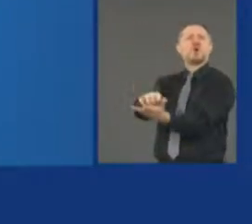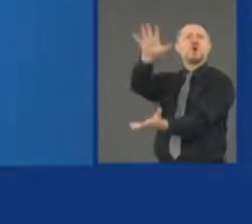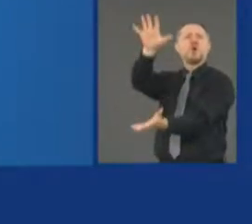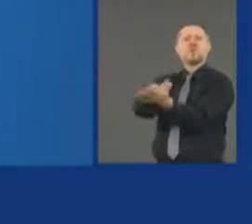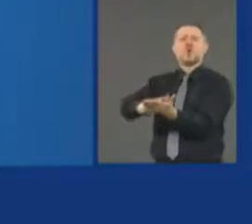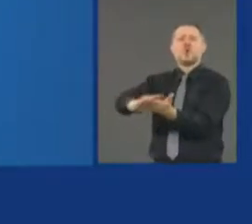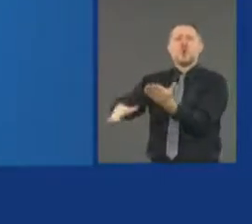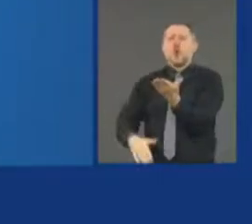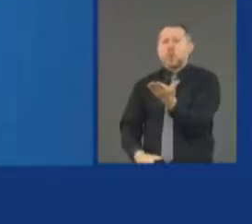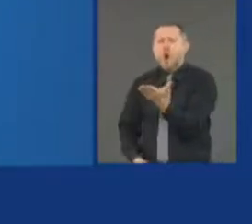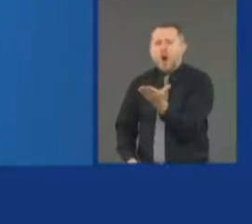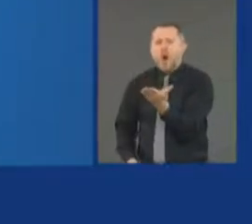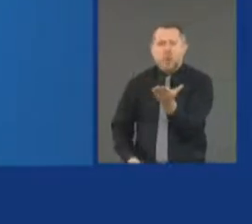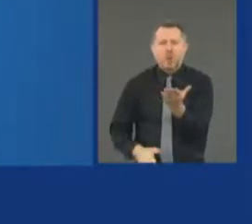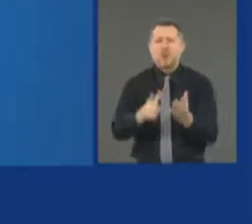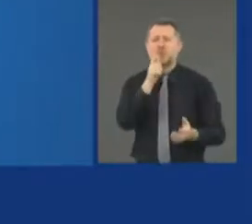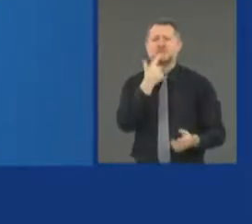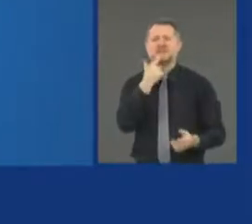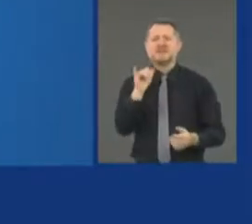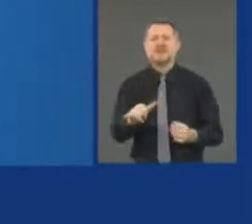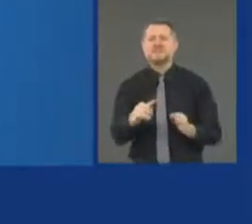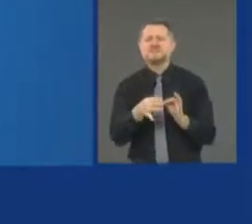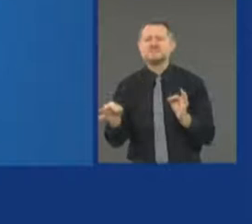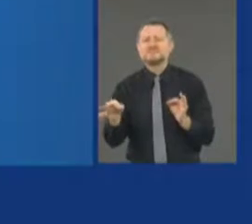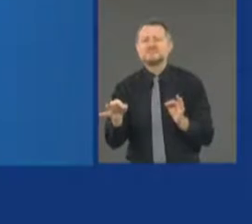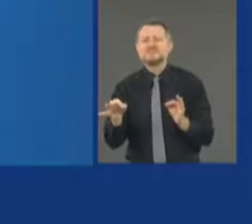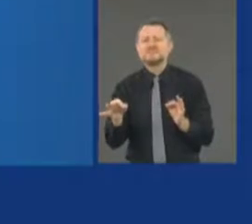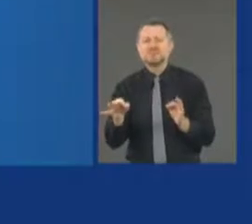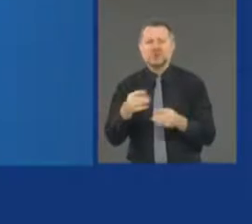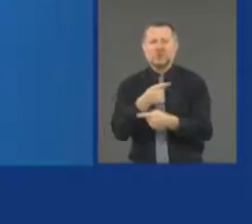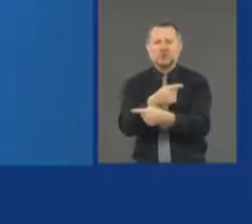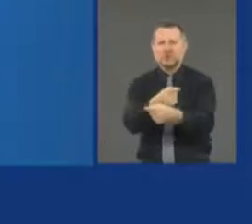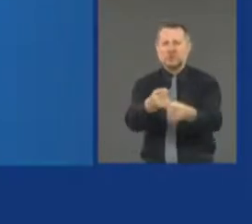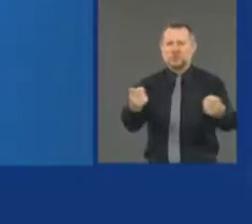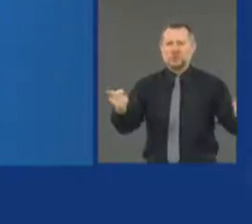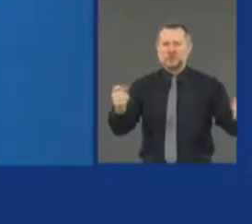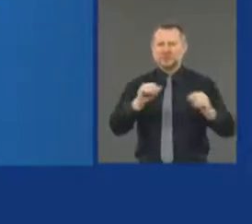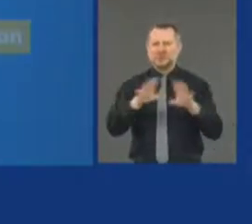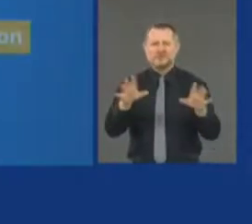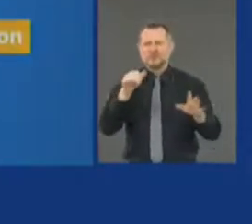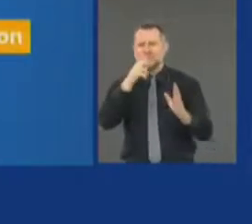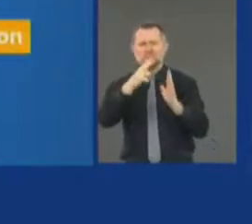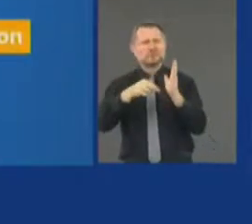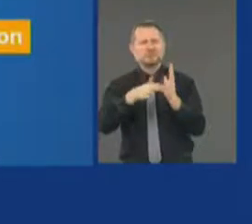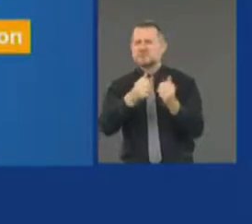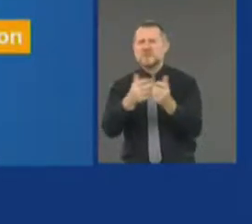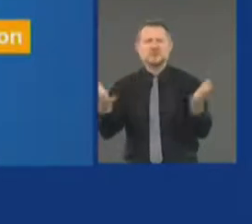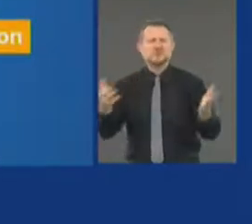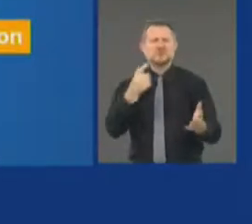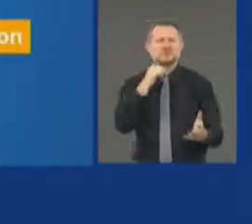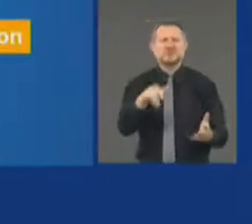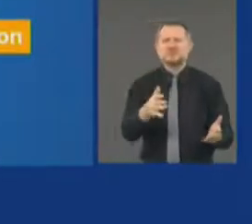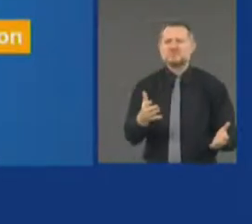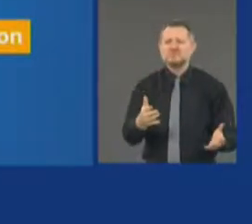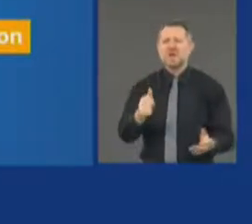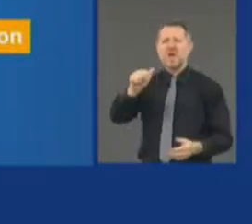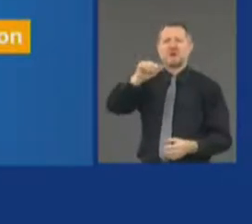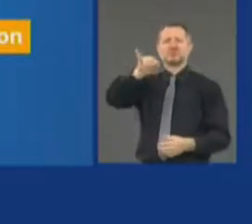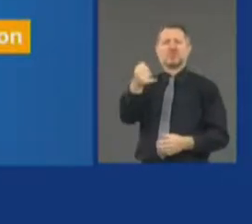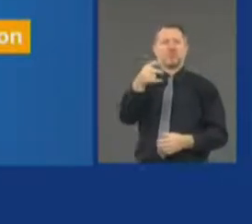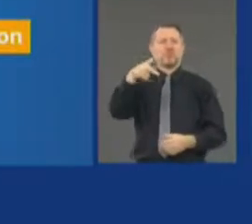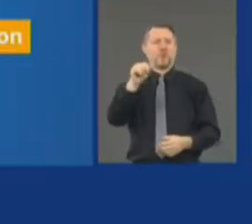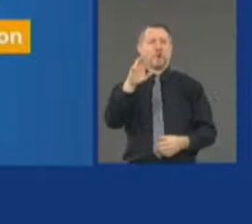that? You guys are not well read. That I can tell you. A.J. Parkinson said that.